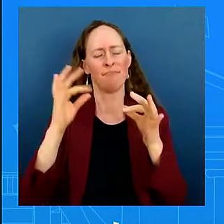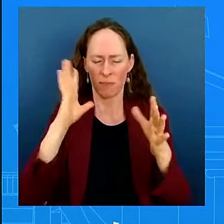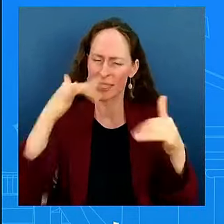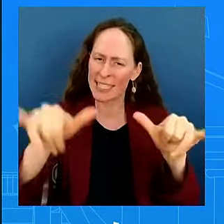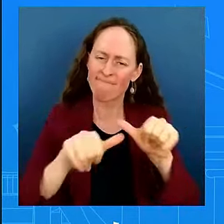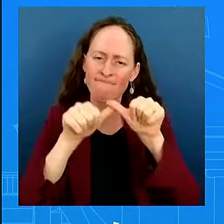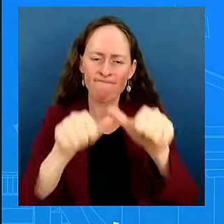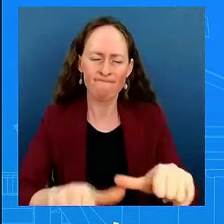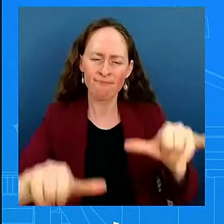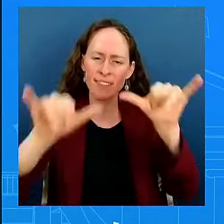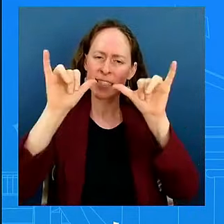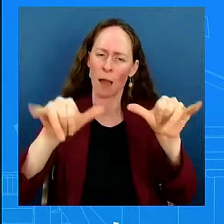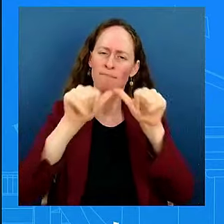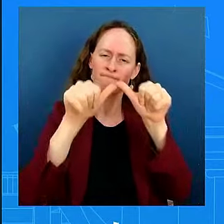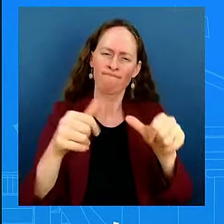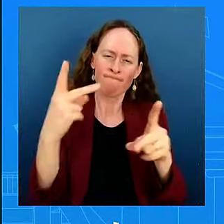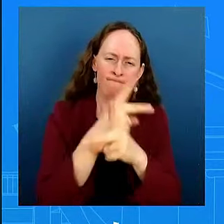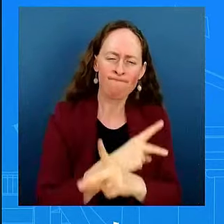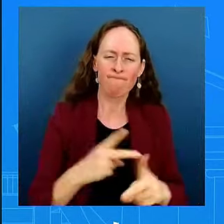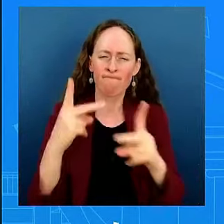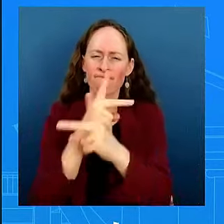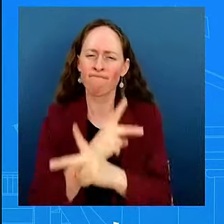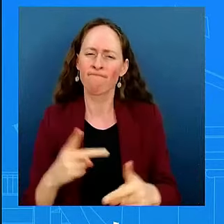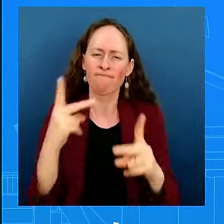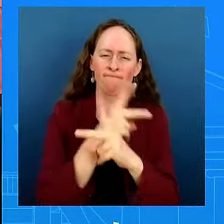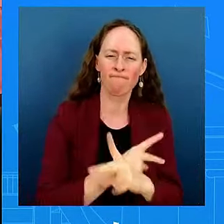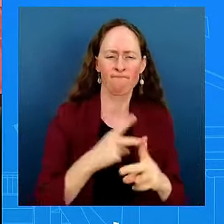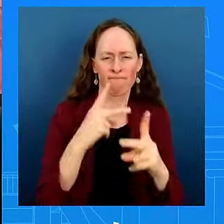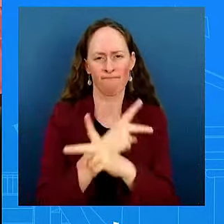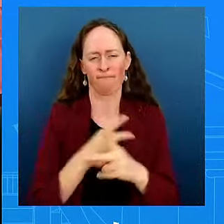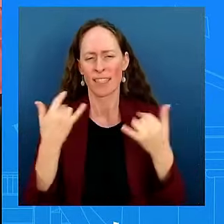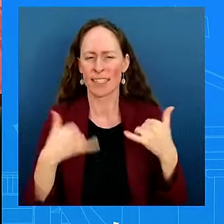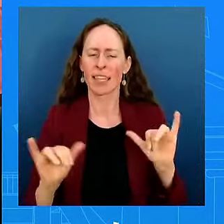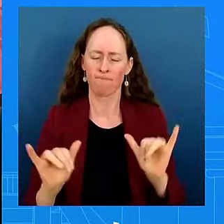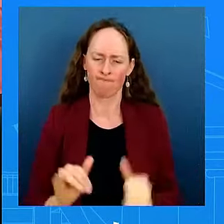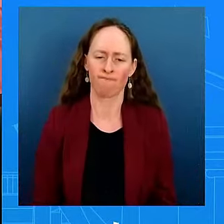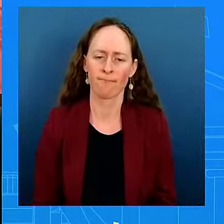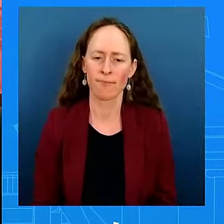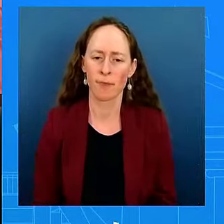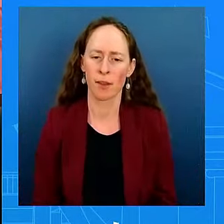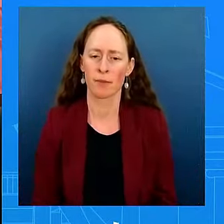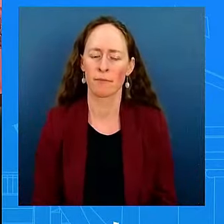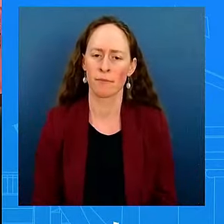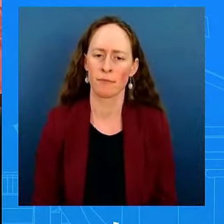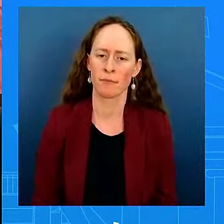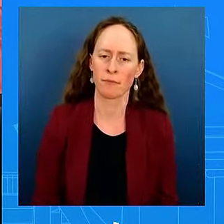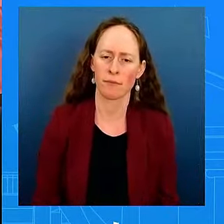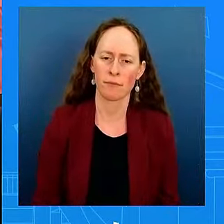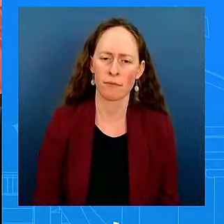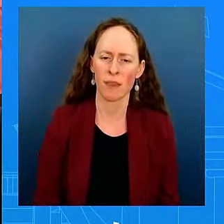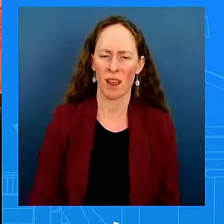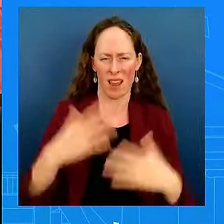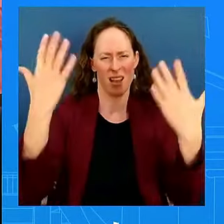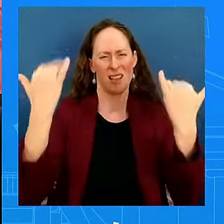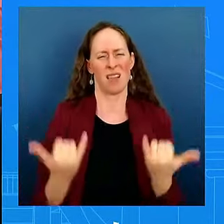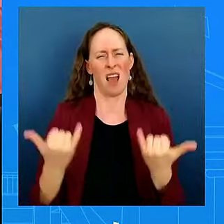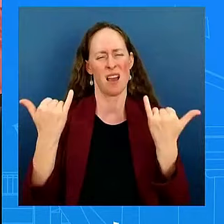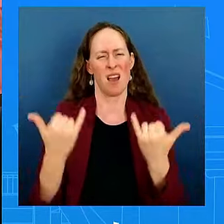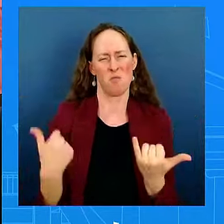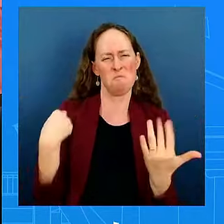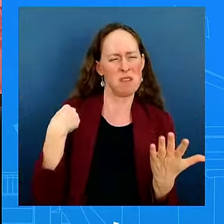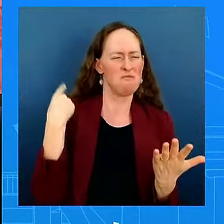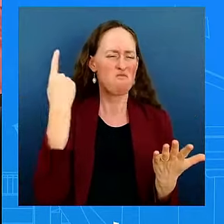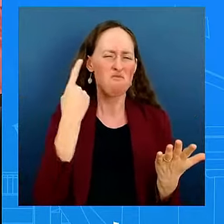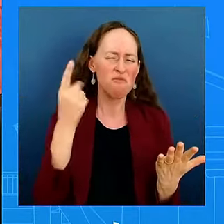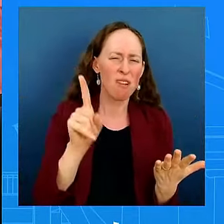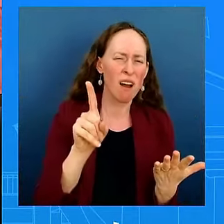that's the focus of the president and this administration. We have a different topic. The president yesterday also said that he was a remorseful that the Secret Service wouldn't